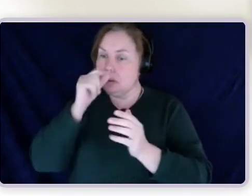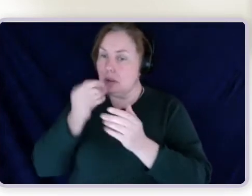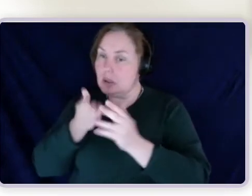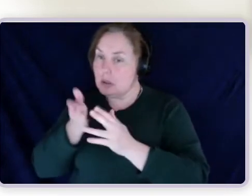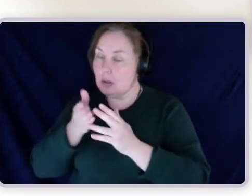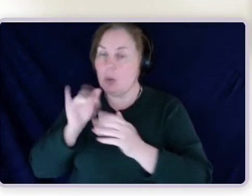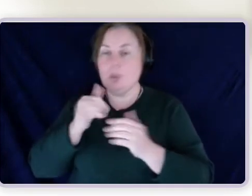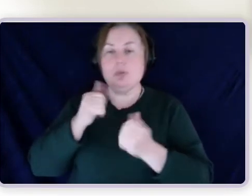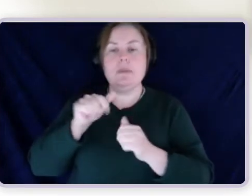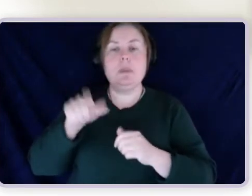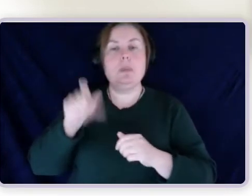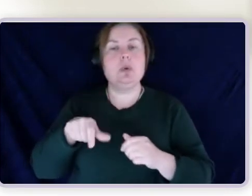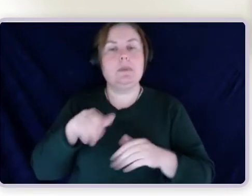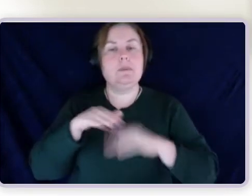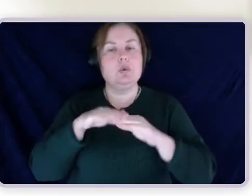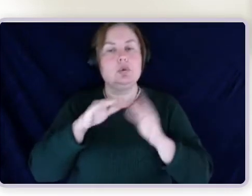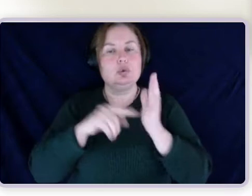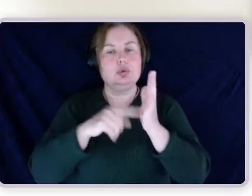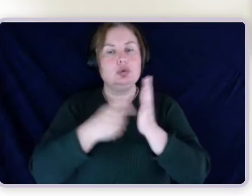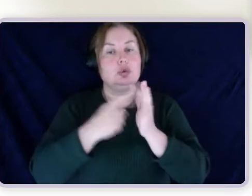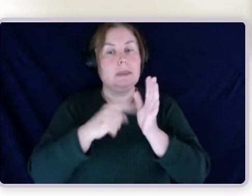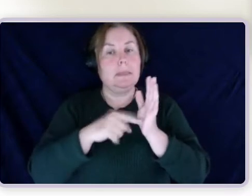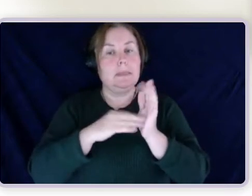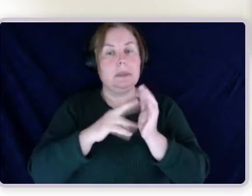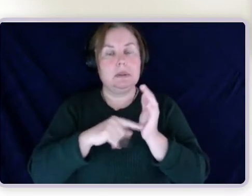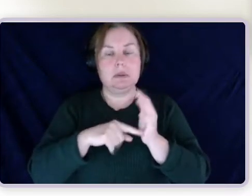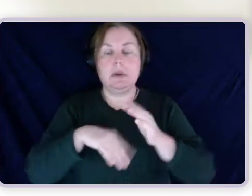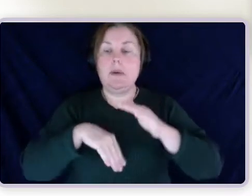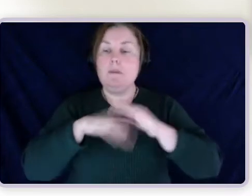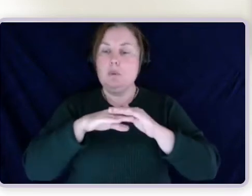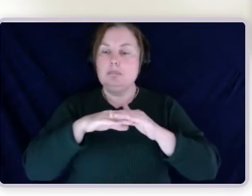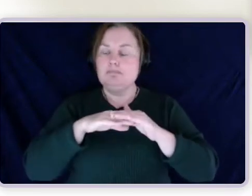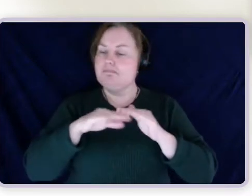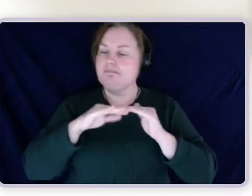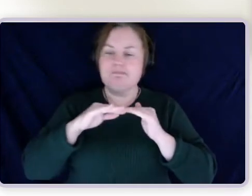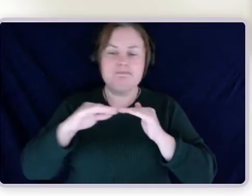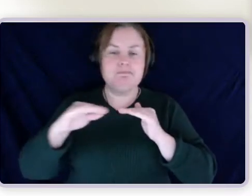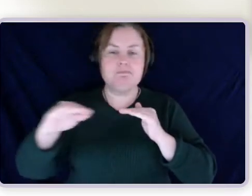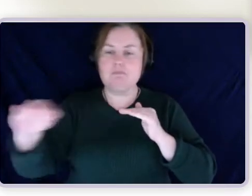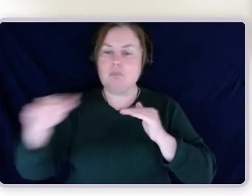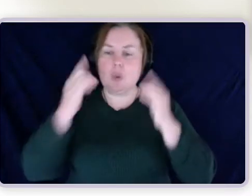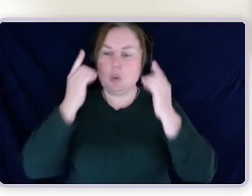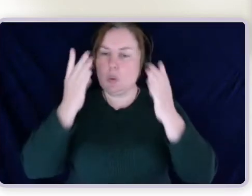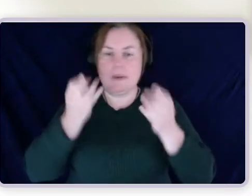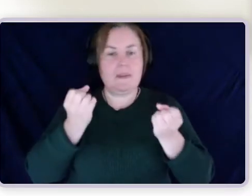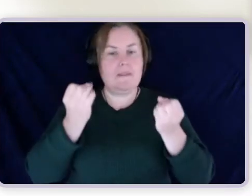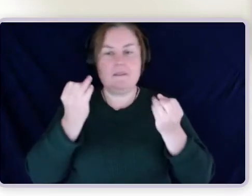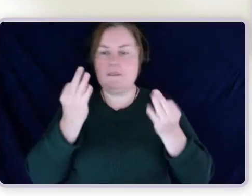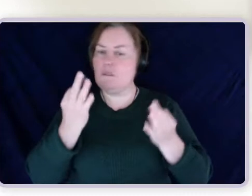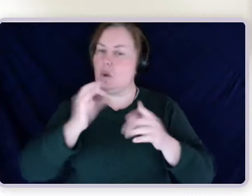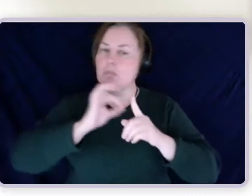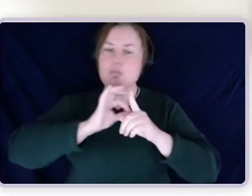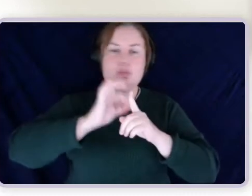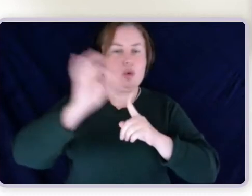Fully stabilised. A condition is fully stabilised if it will show no significant functional improvement, even with